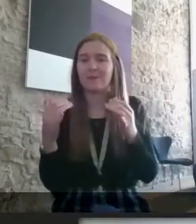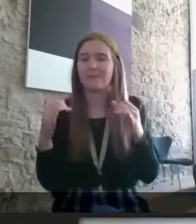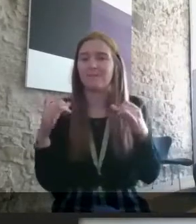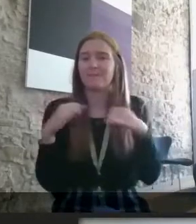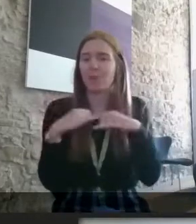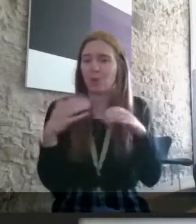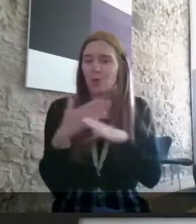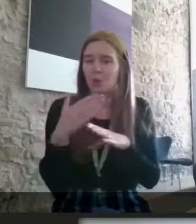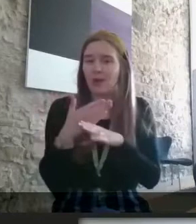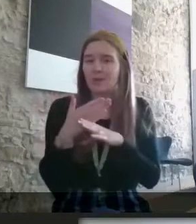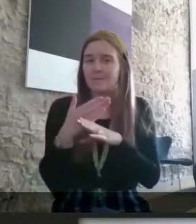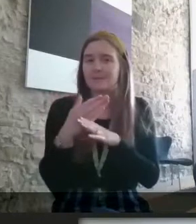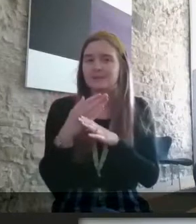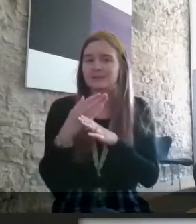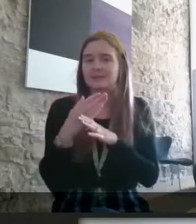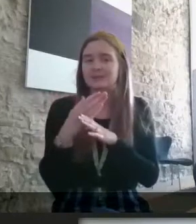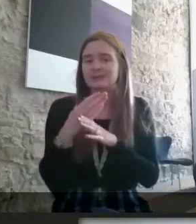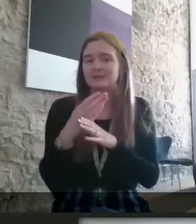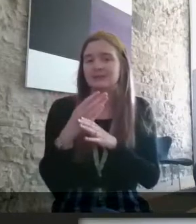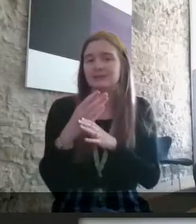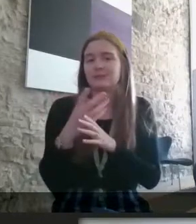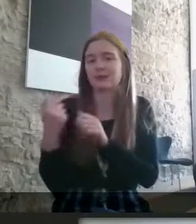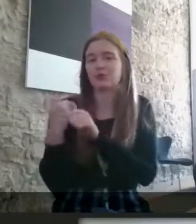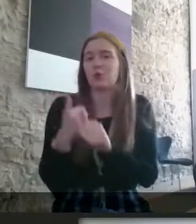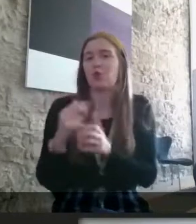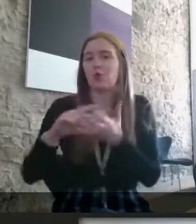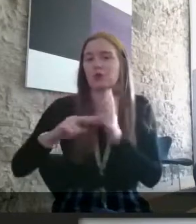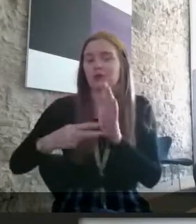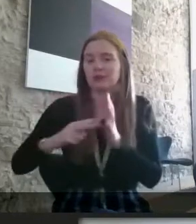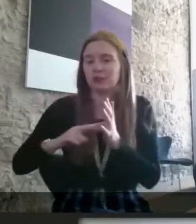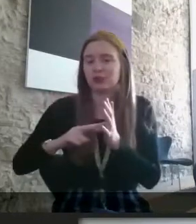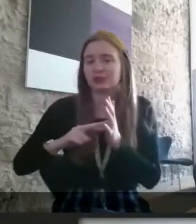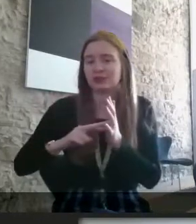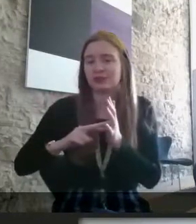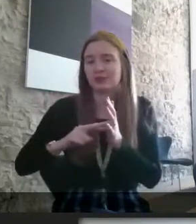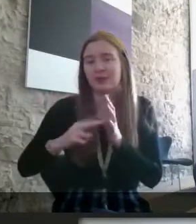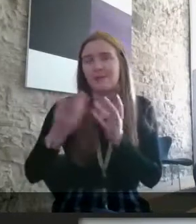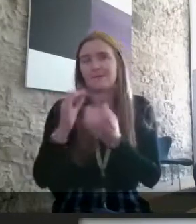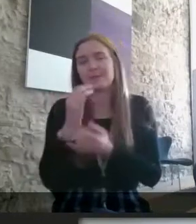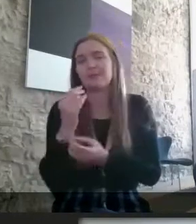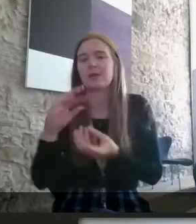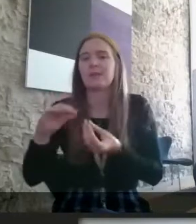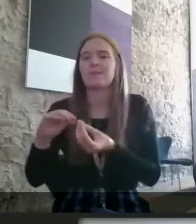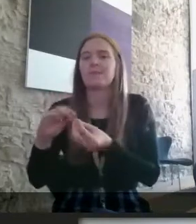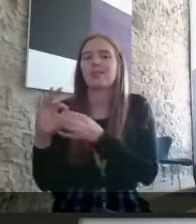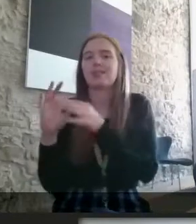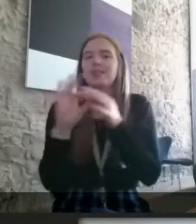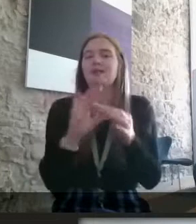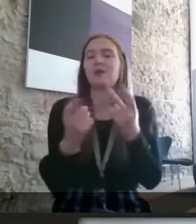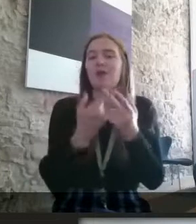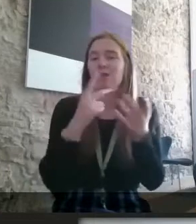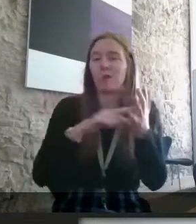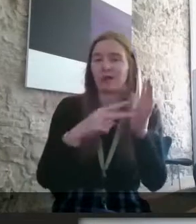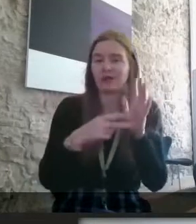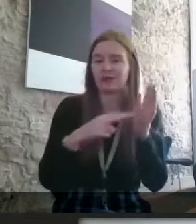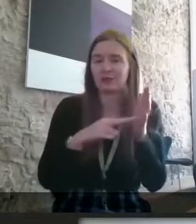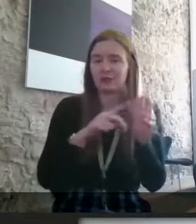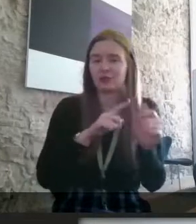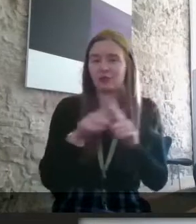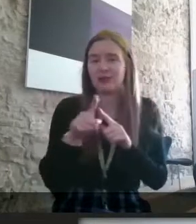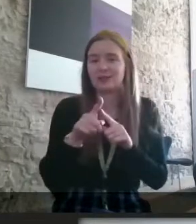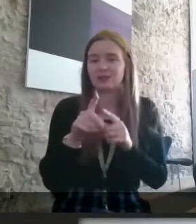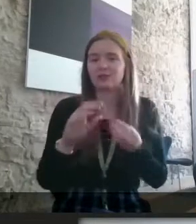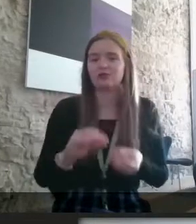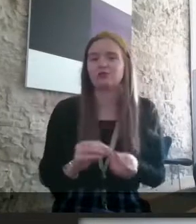impairment specific employment um support organisations that were maybe sort linked with still those organisations um getting lack of funding